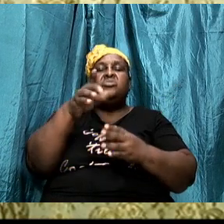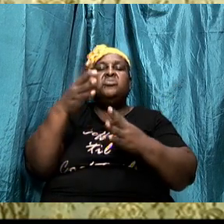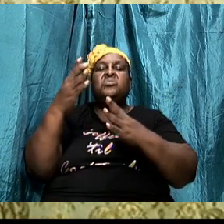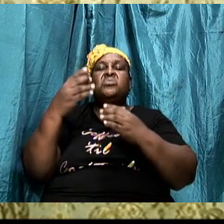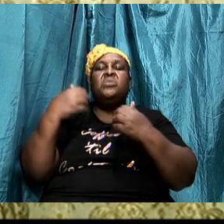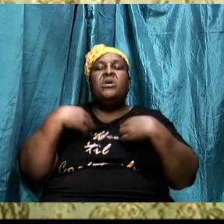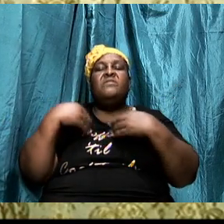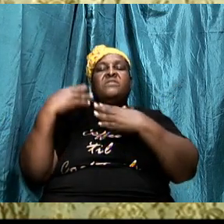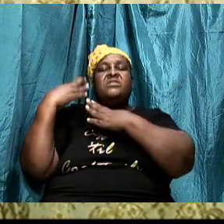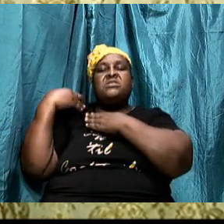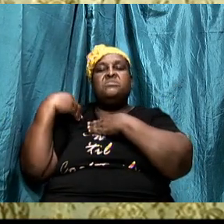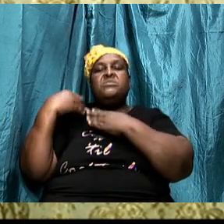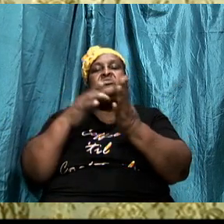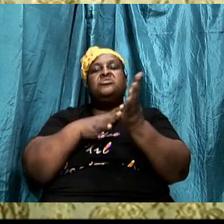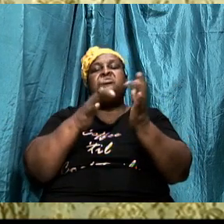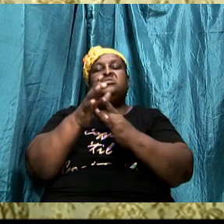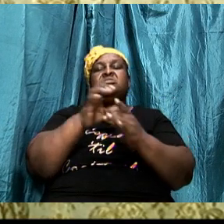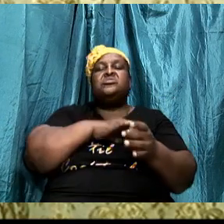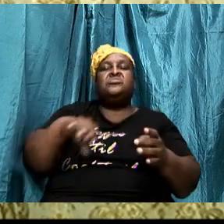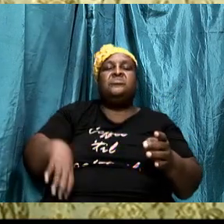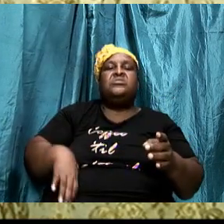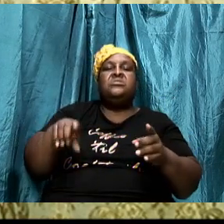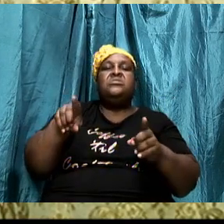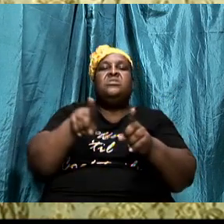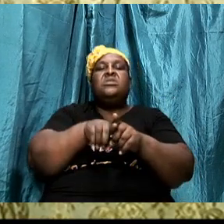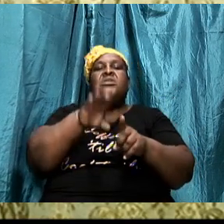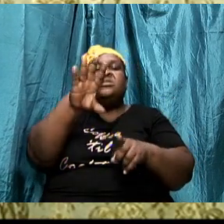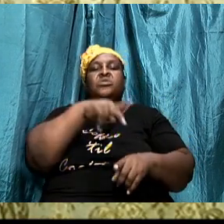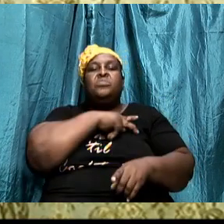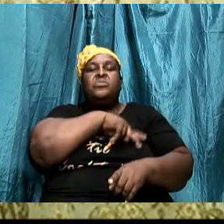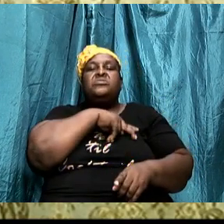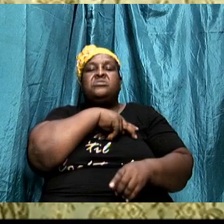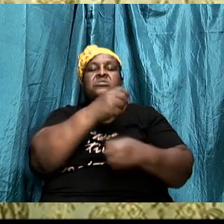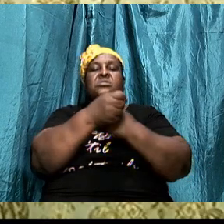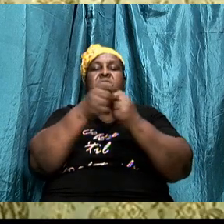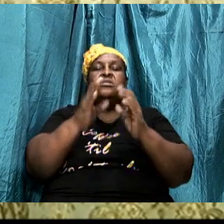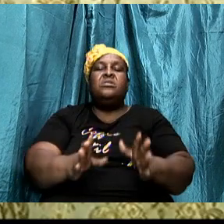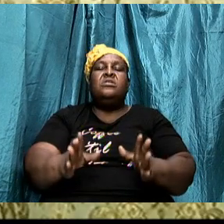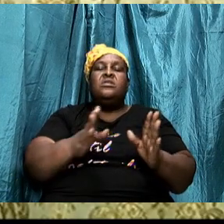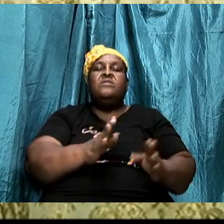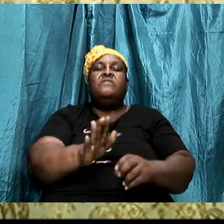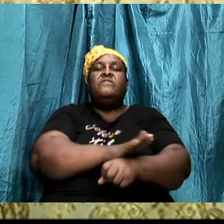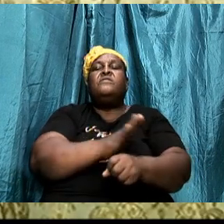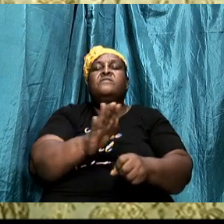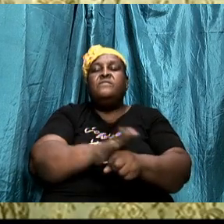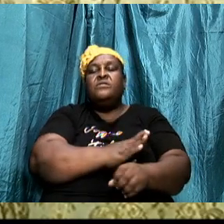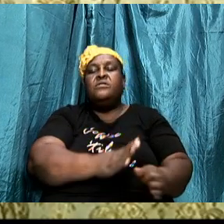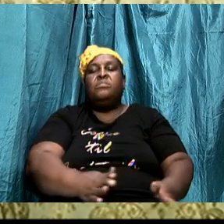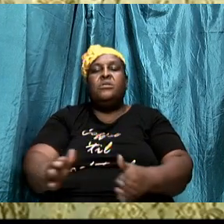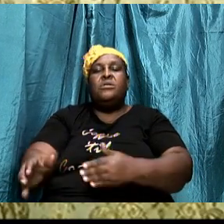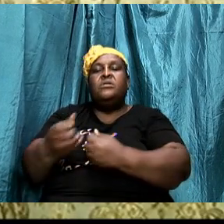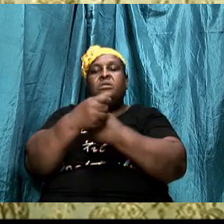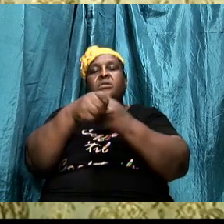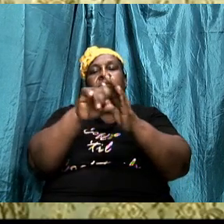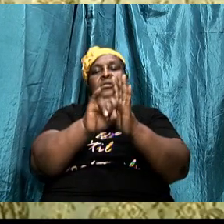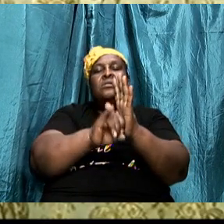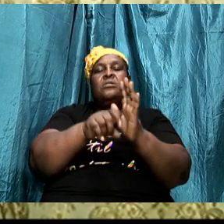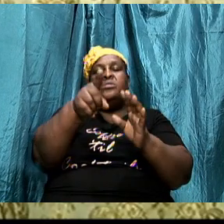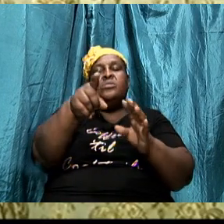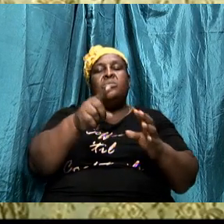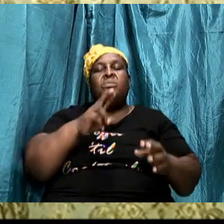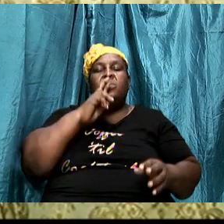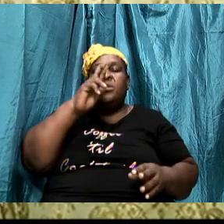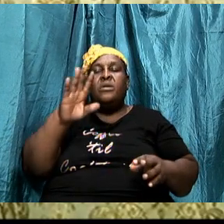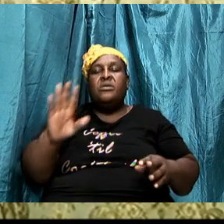Jesus Christ as your personal Savior and you have fulfilled the plan of salvation you are a